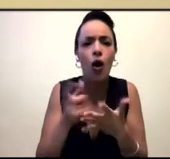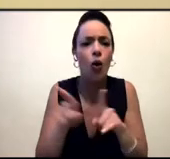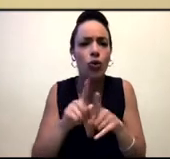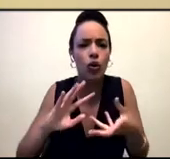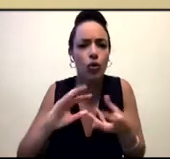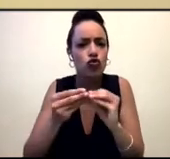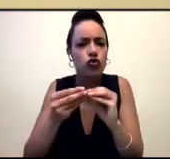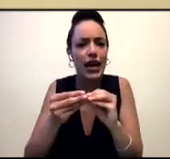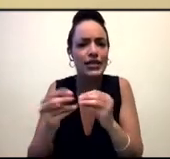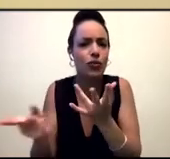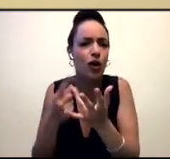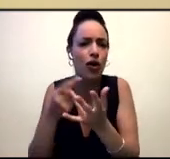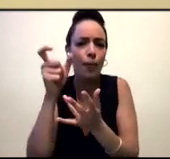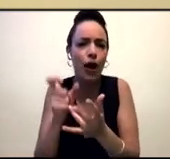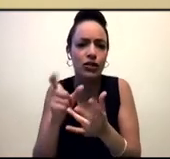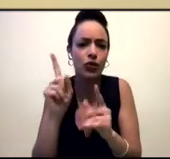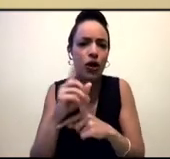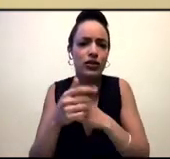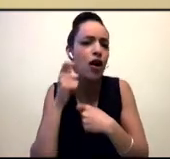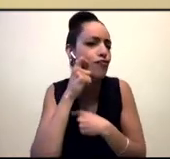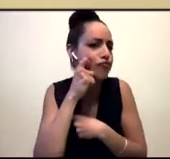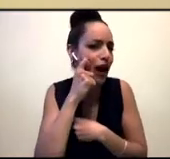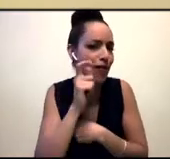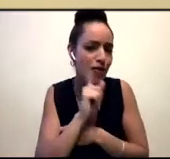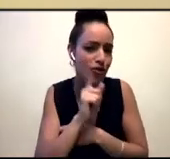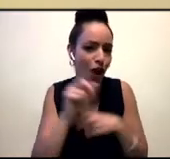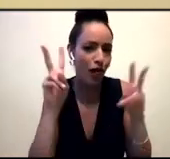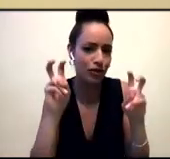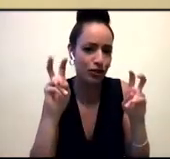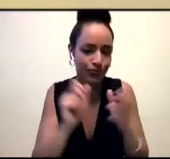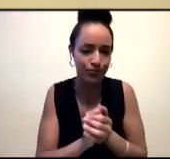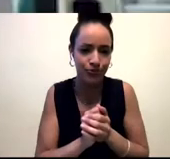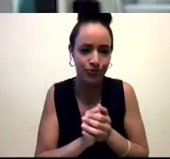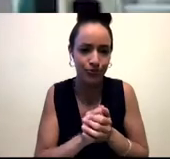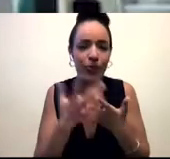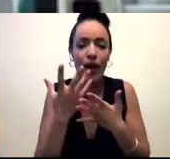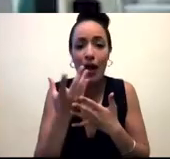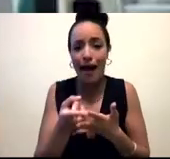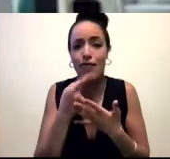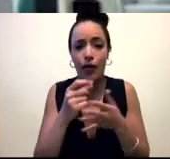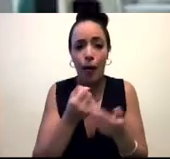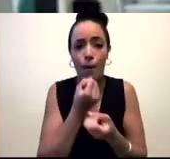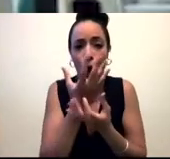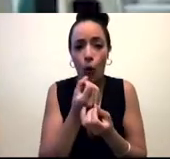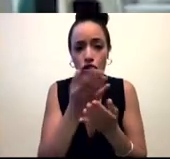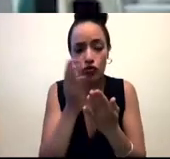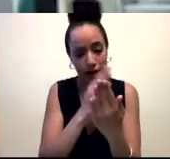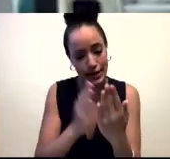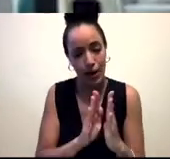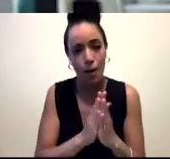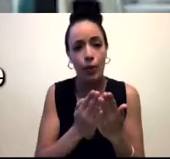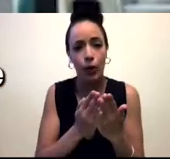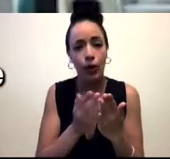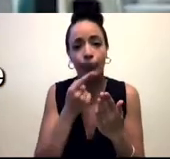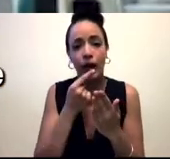-nominated web series Brown Girls. Their debut book of poems, If They Come For Us, was released via One World and Random House